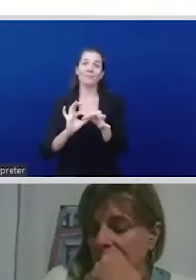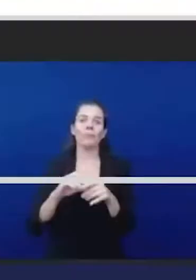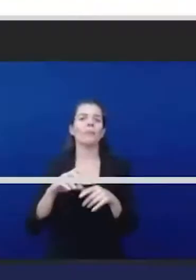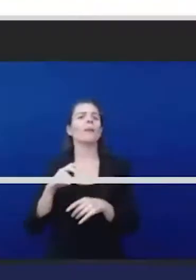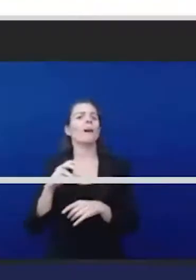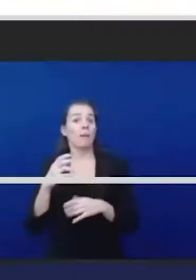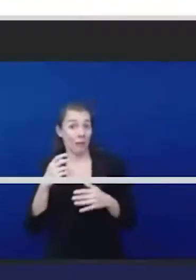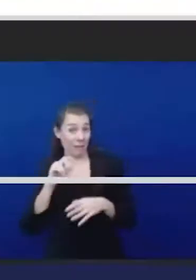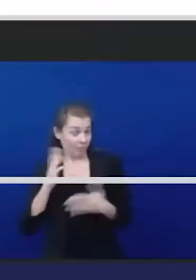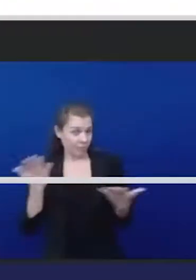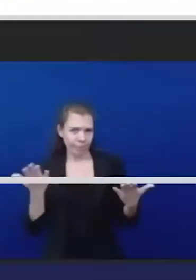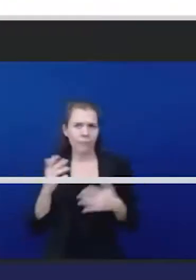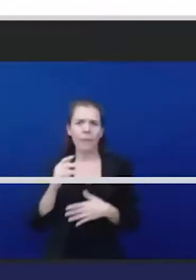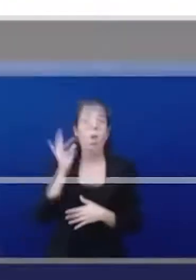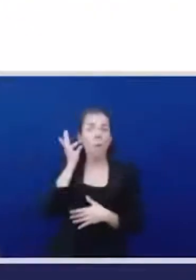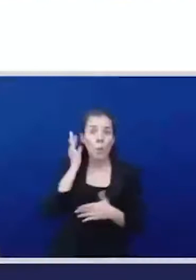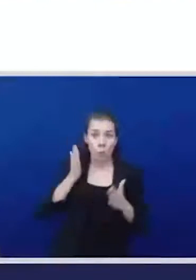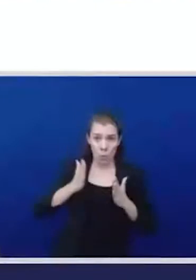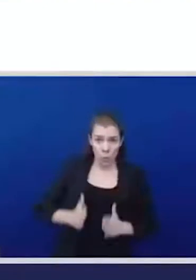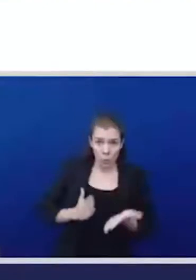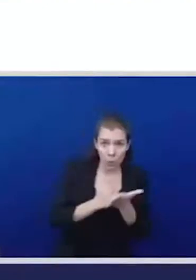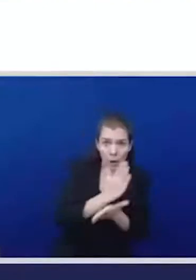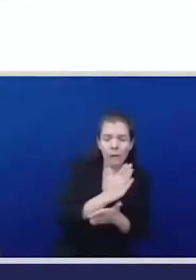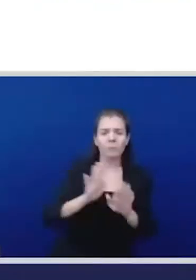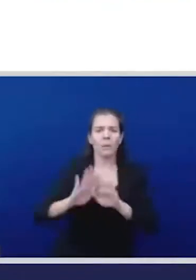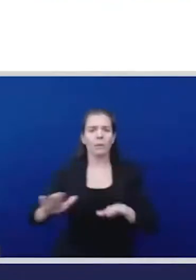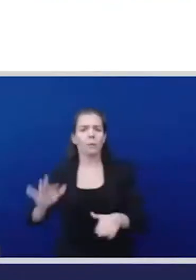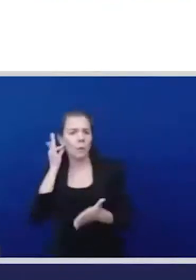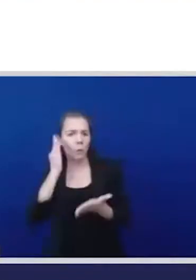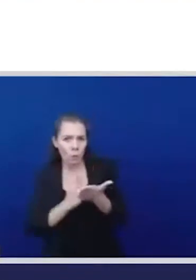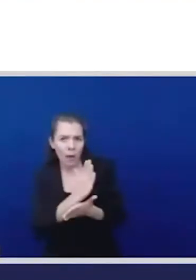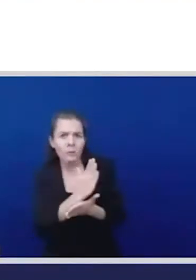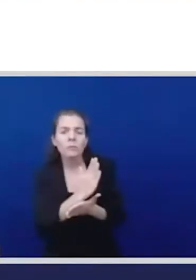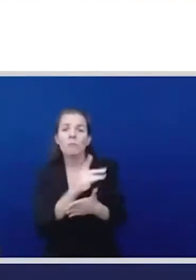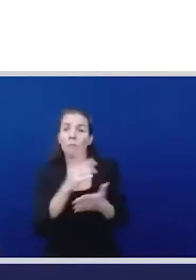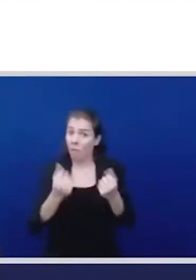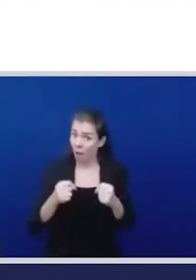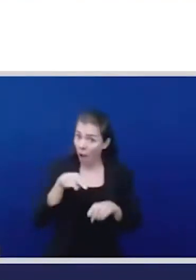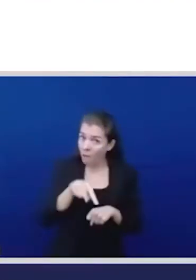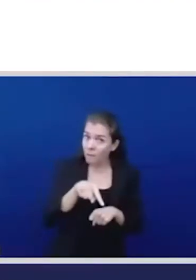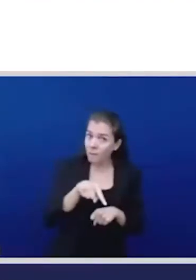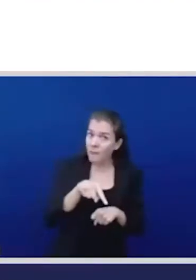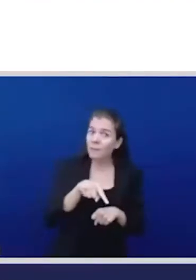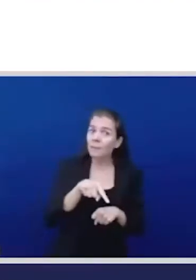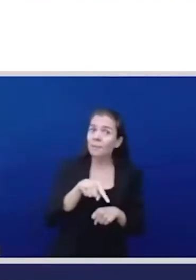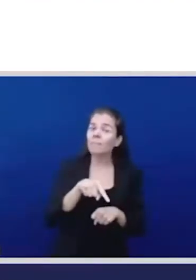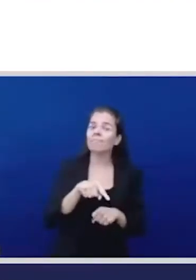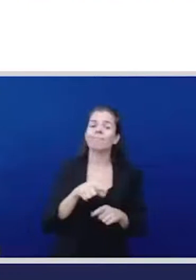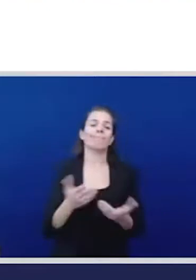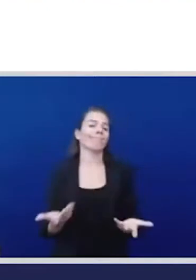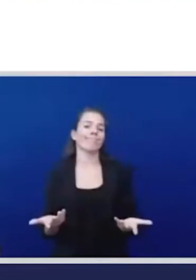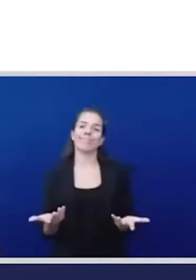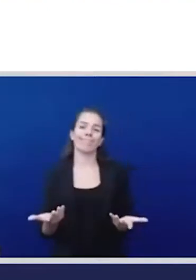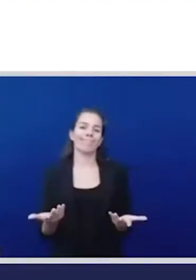schools there needs to be a universality in terms of the access that they can get so even if a migrant is from one particular